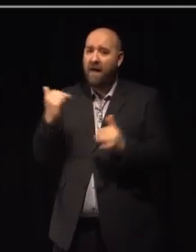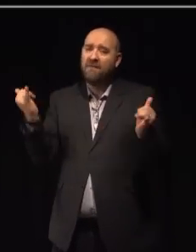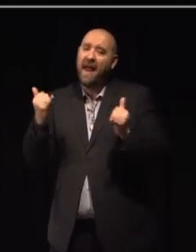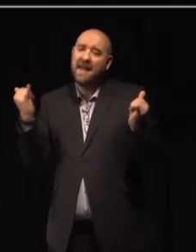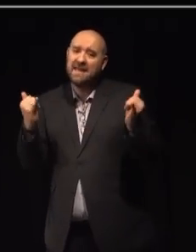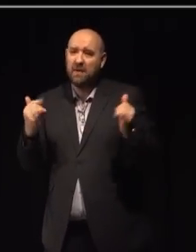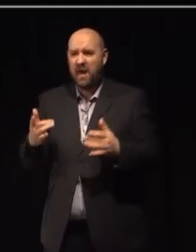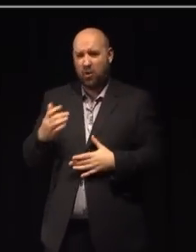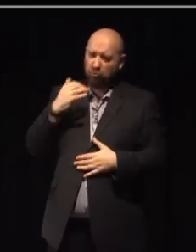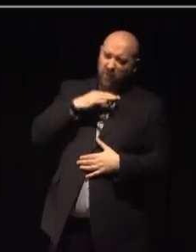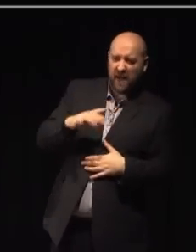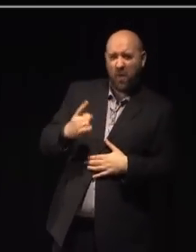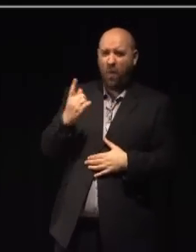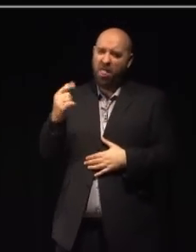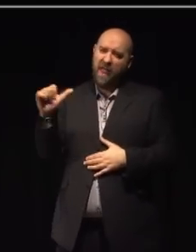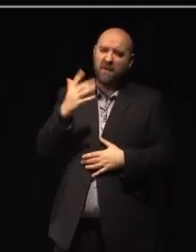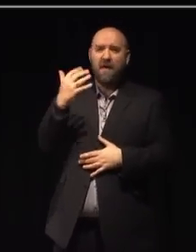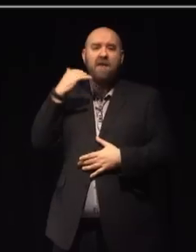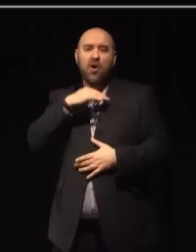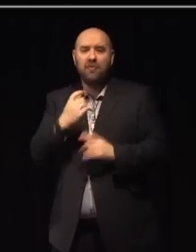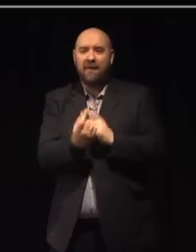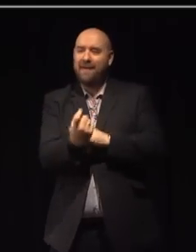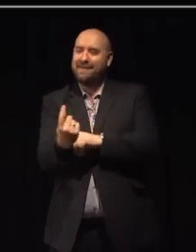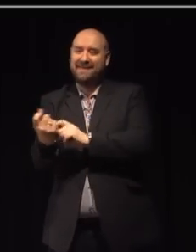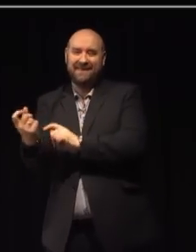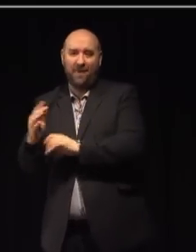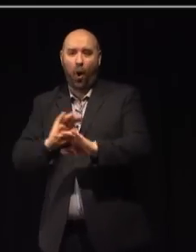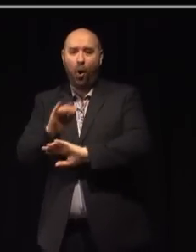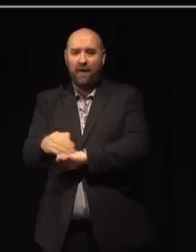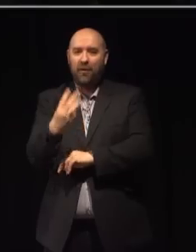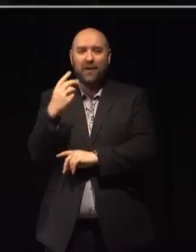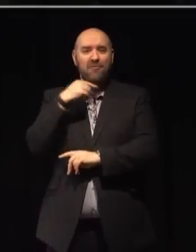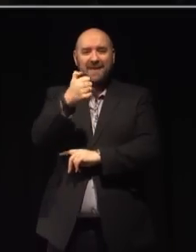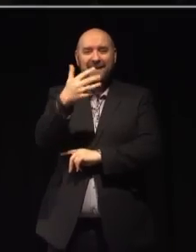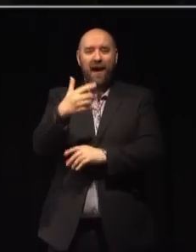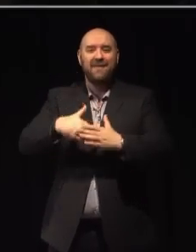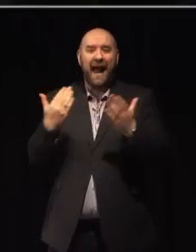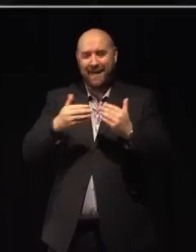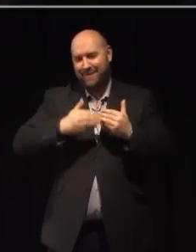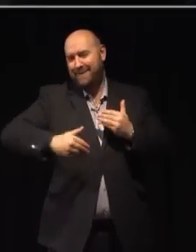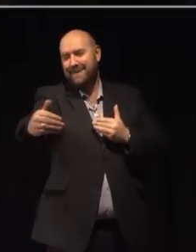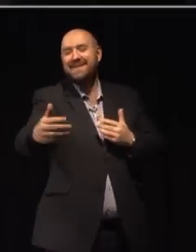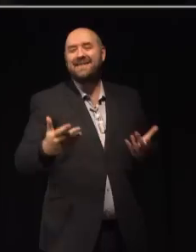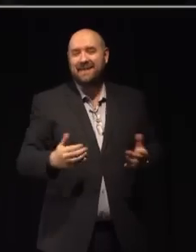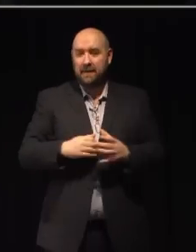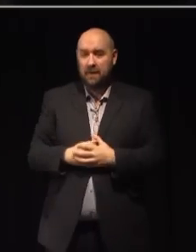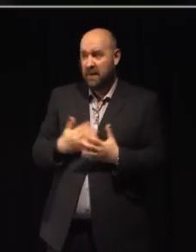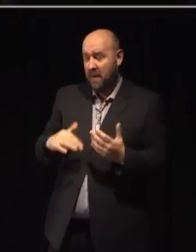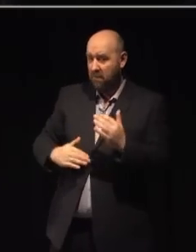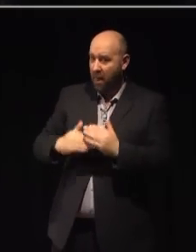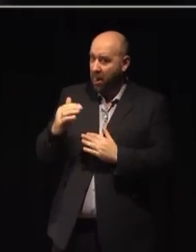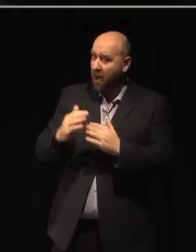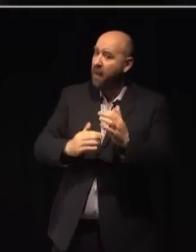estimated 1,500 events running across 365 days. This has built over time.